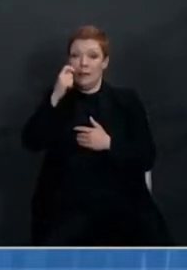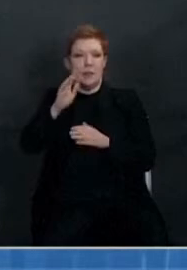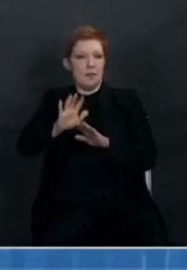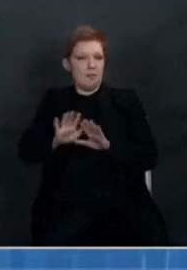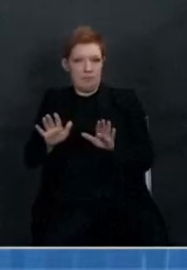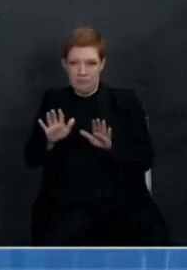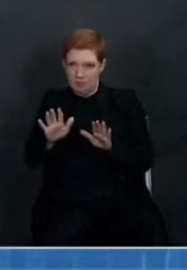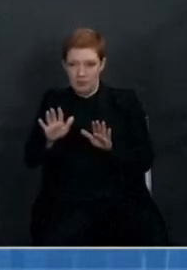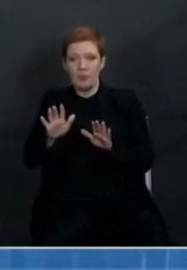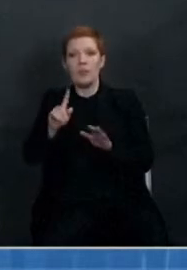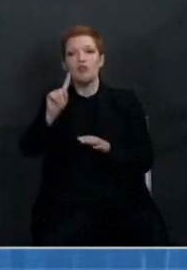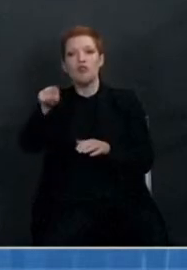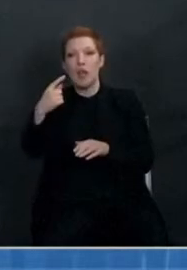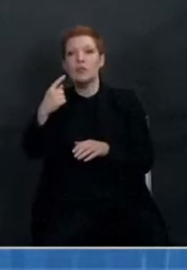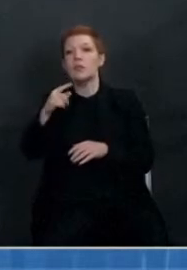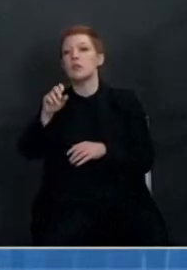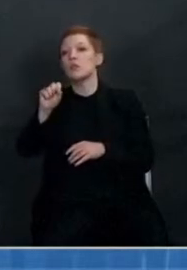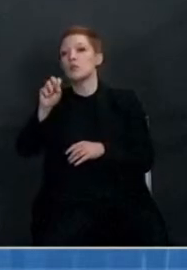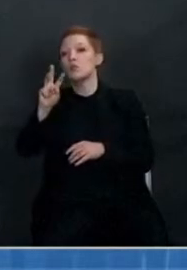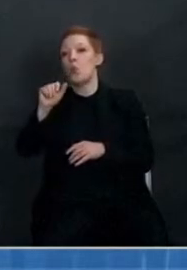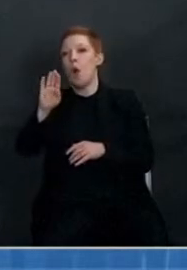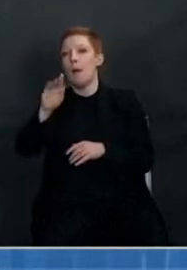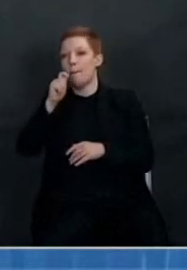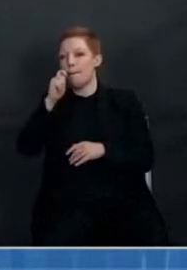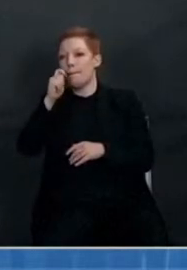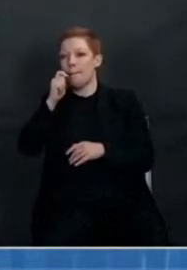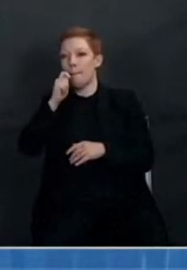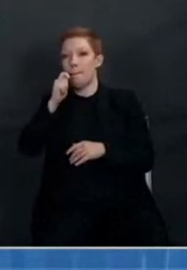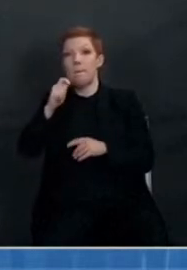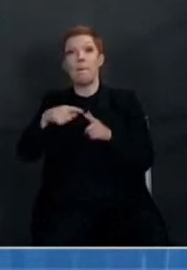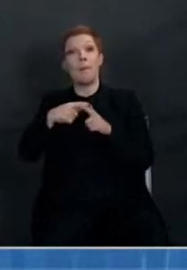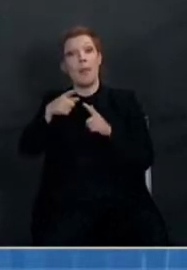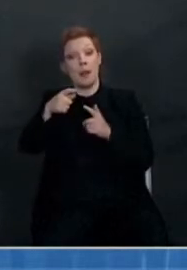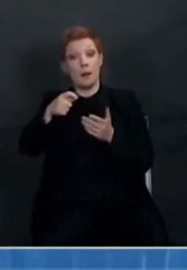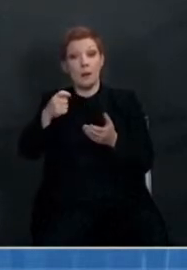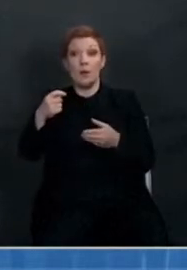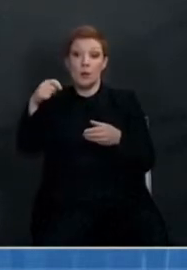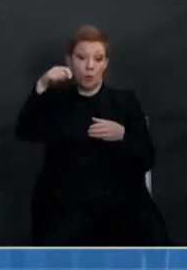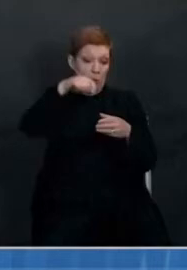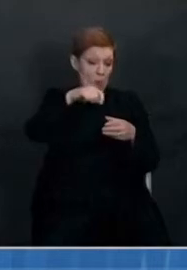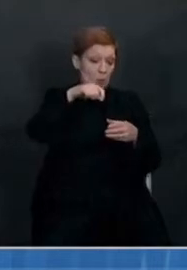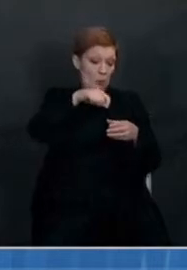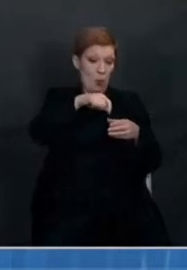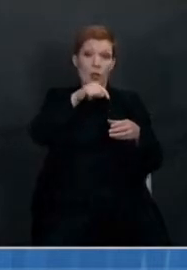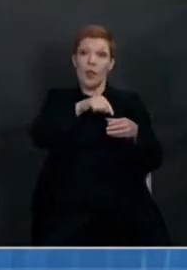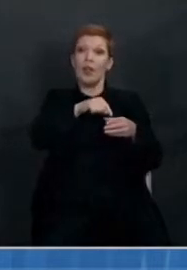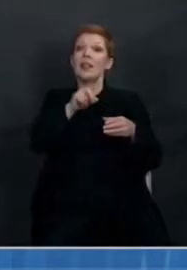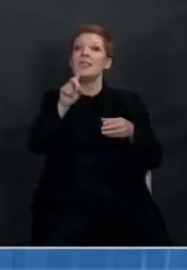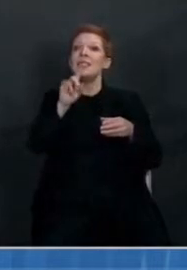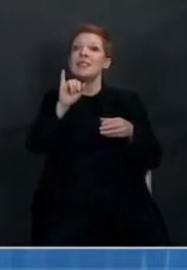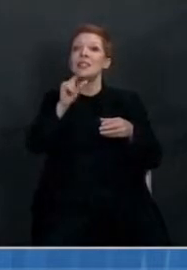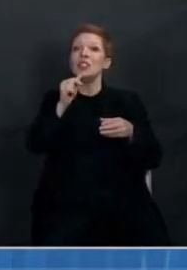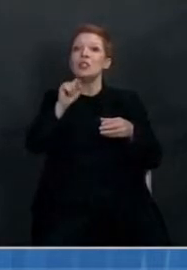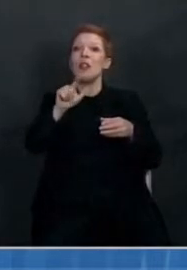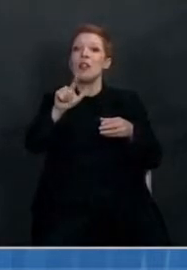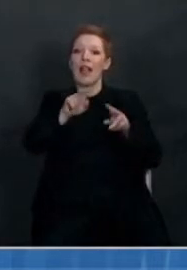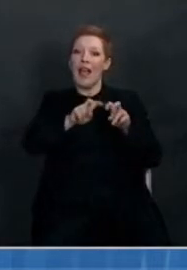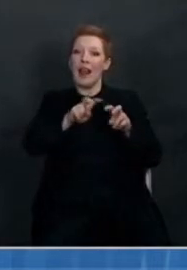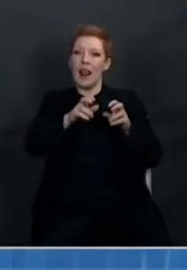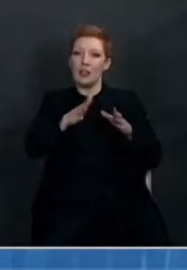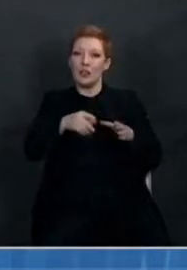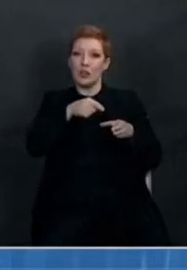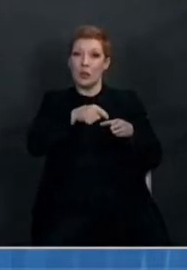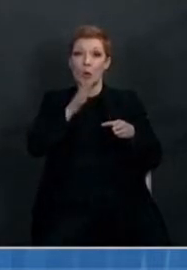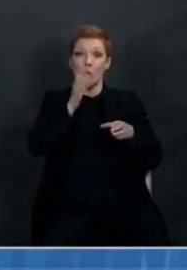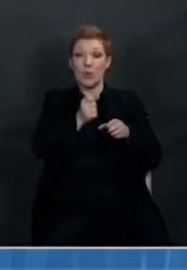you put the sample into a digital analyzer, which will send a result to your smartphone in about 15